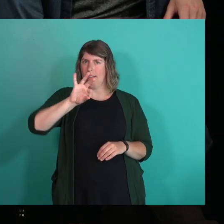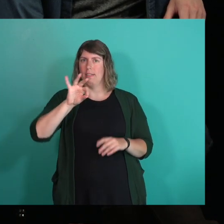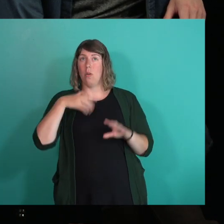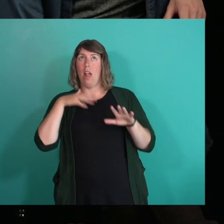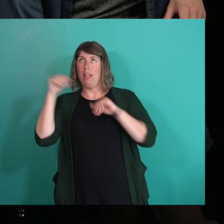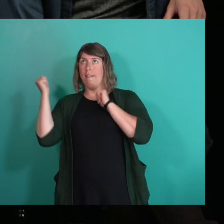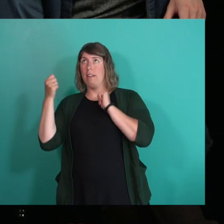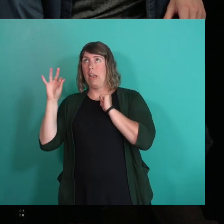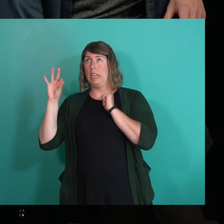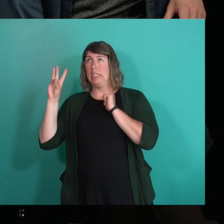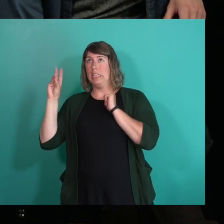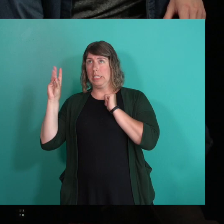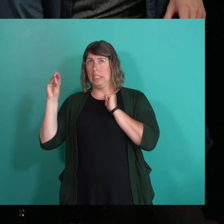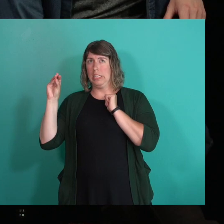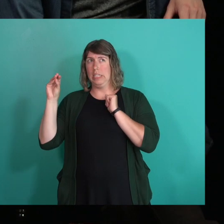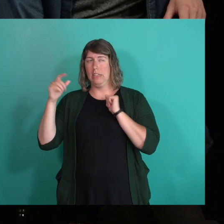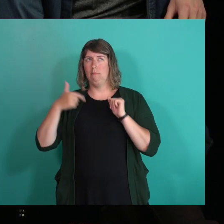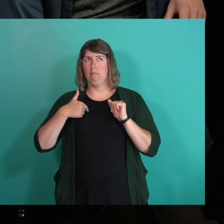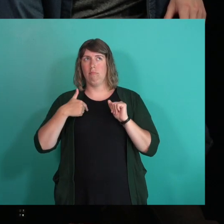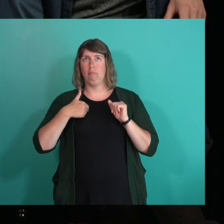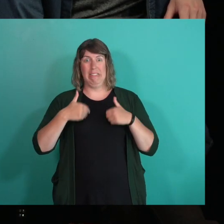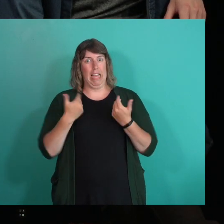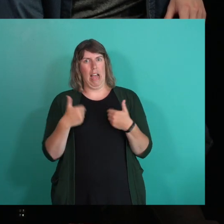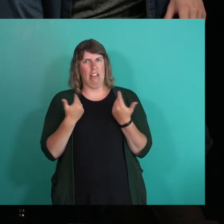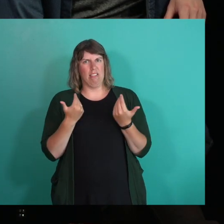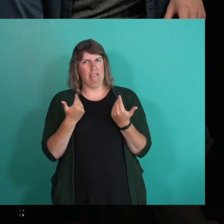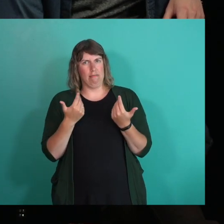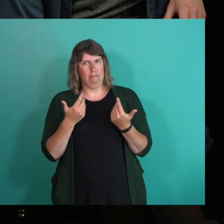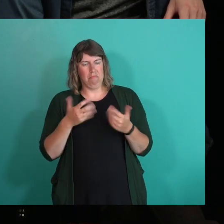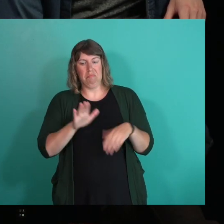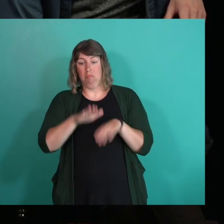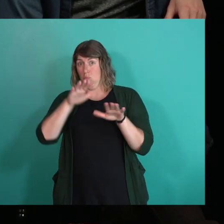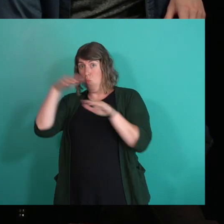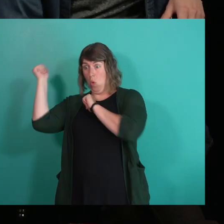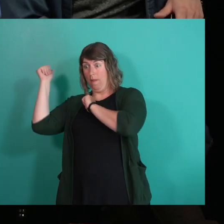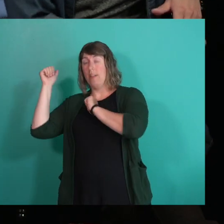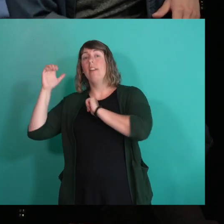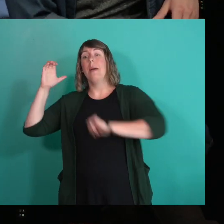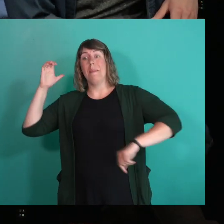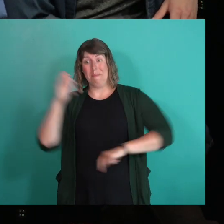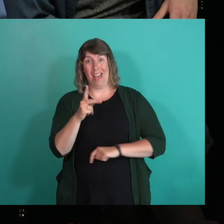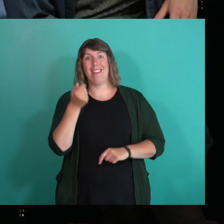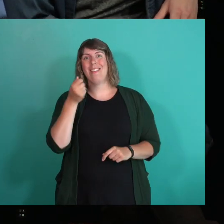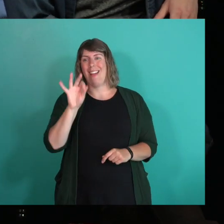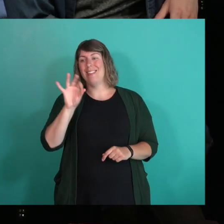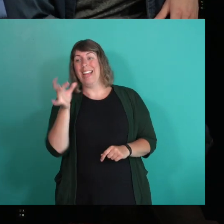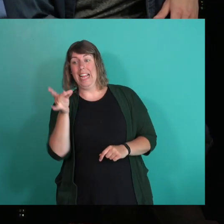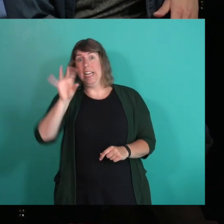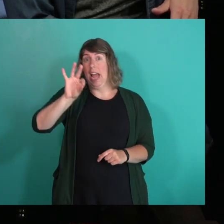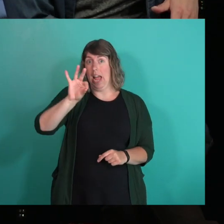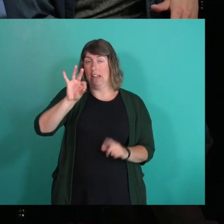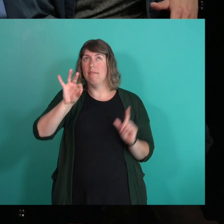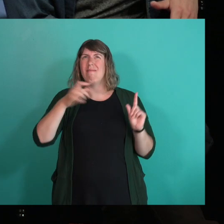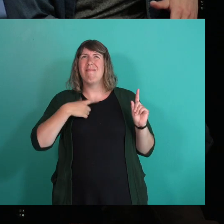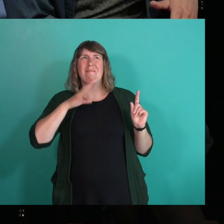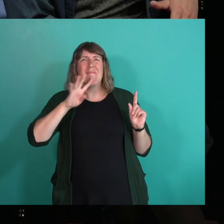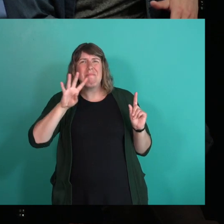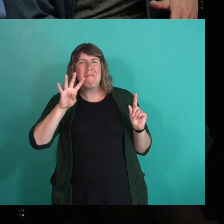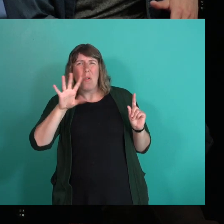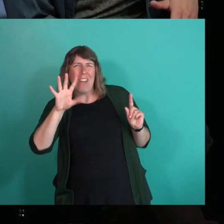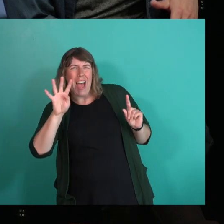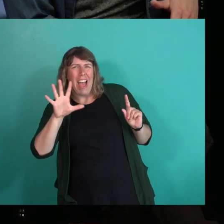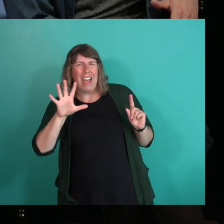in 1960 when I was a young thing and came back in 89 in my mid to late